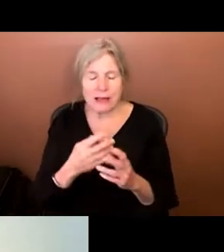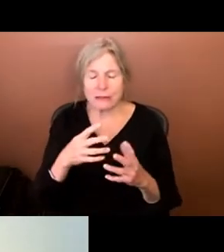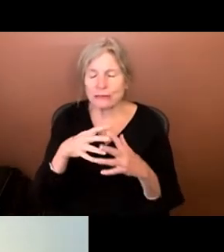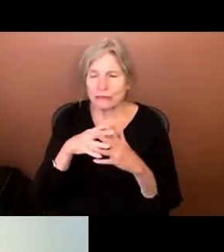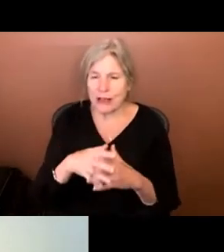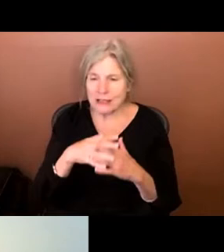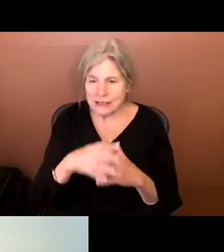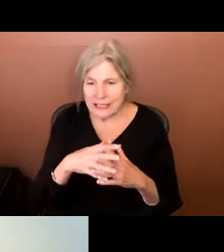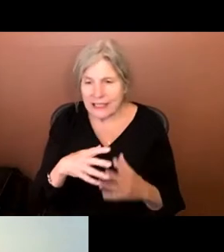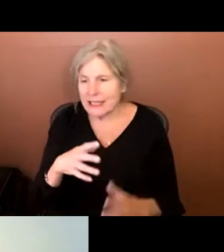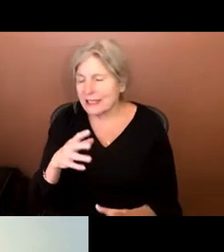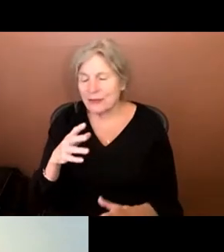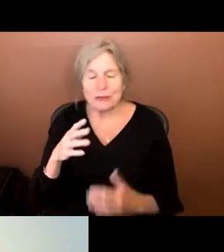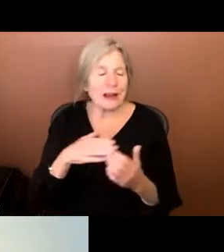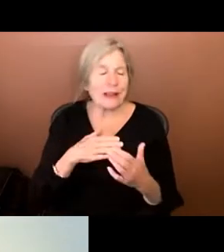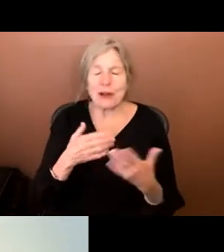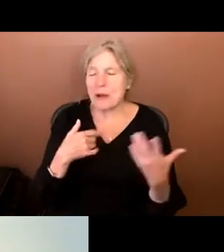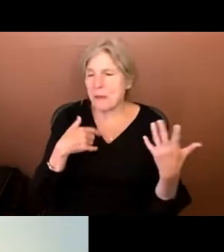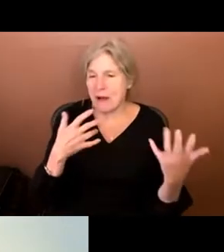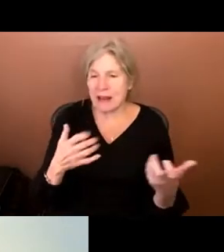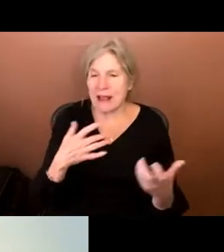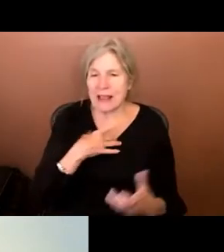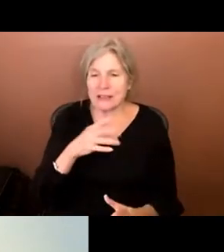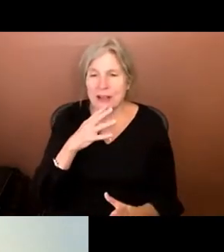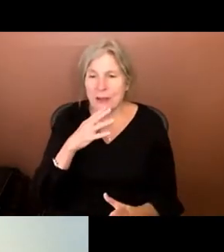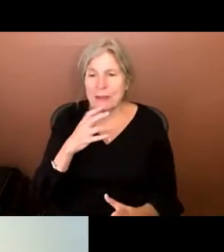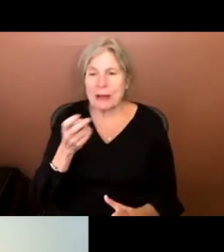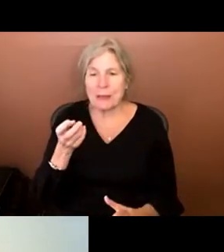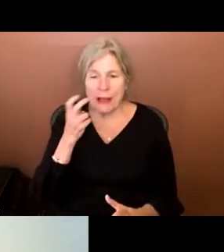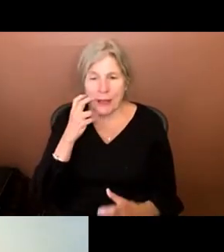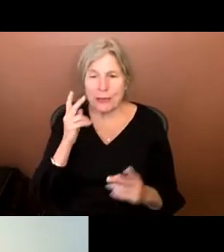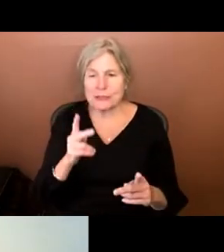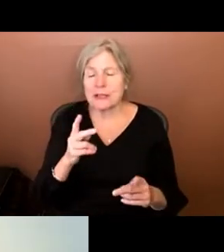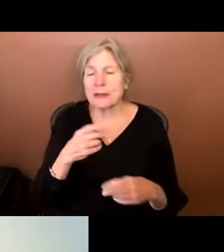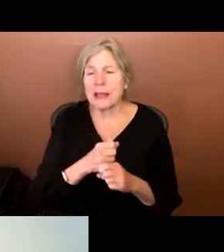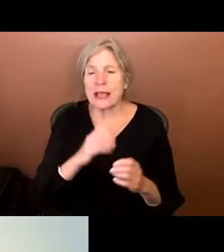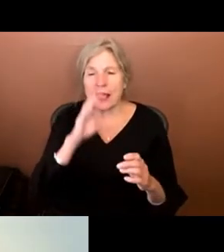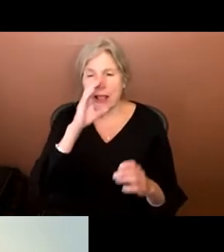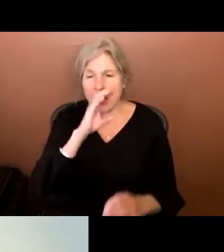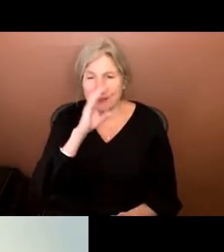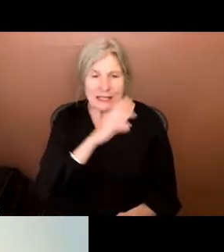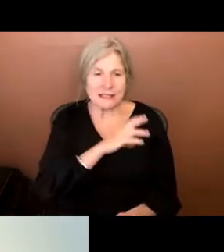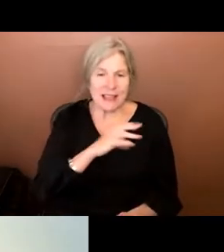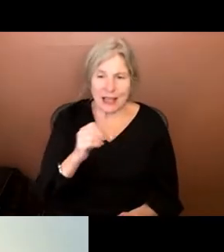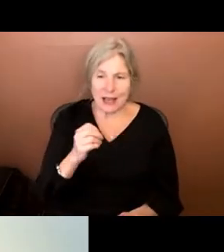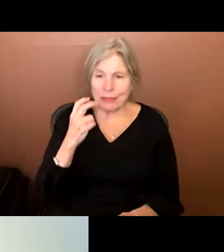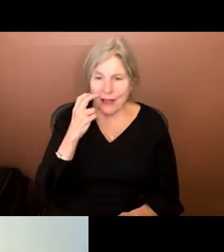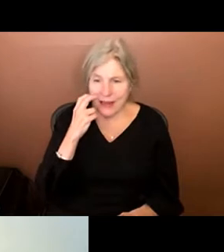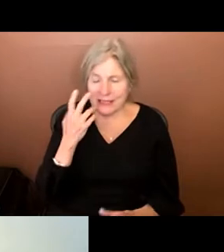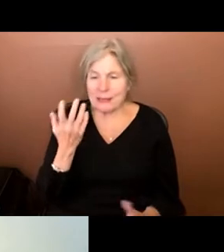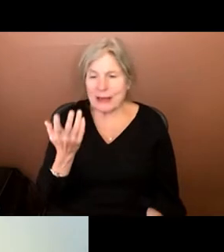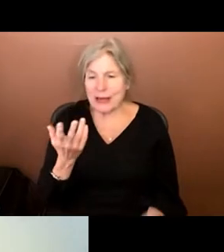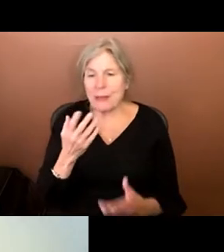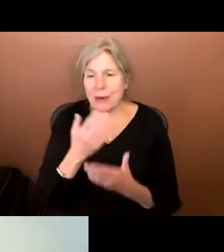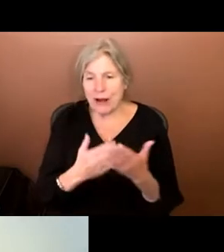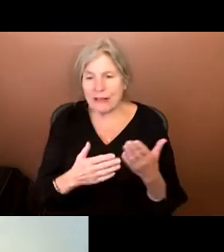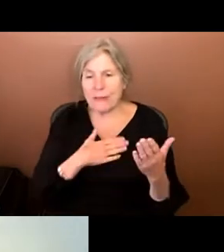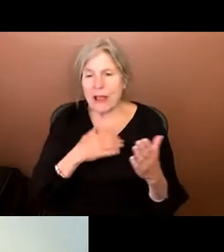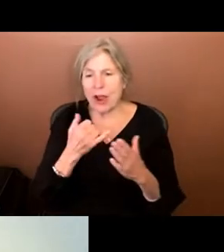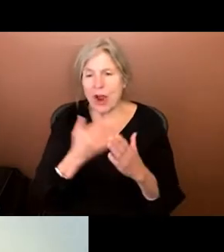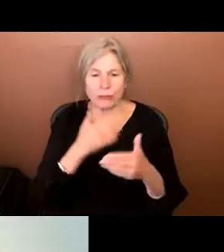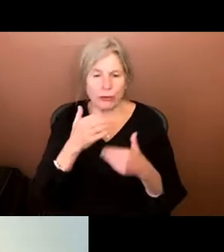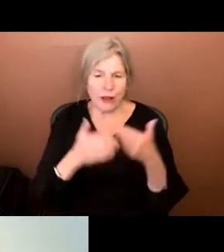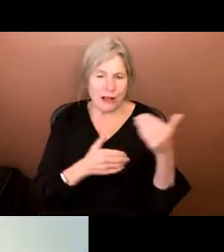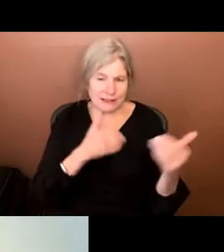And I like to talk a lot about being a blind person making comics and blindness sort of being a part of my art process